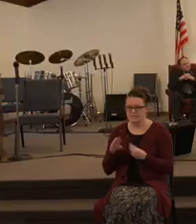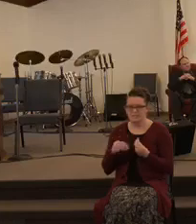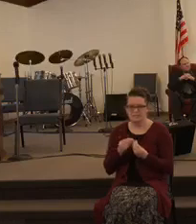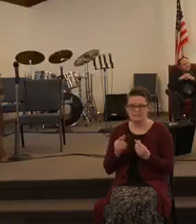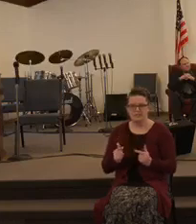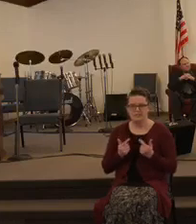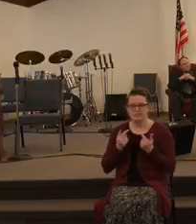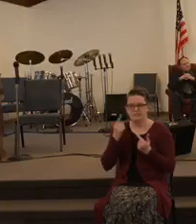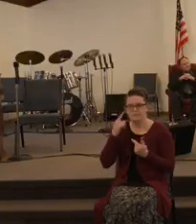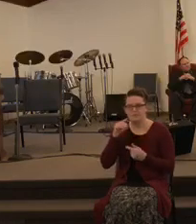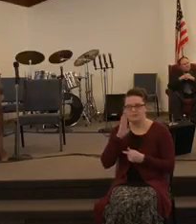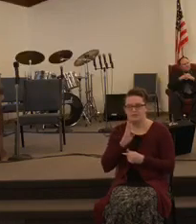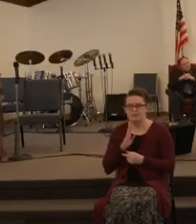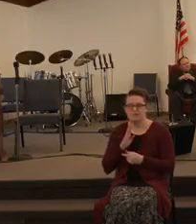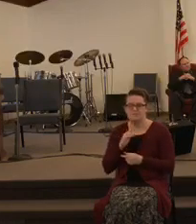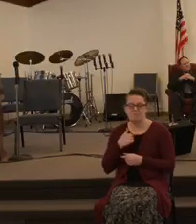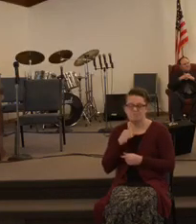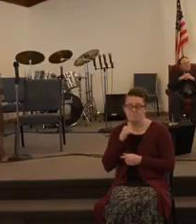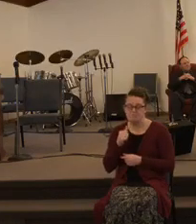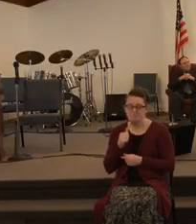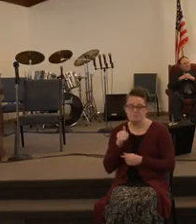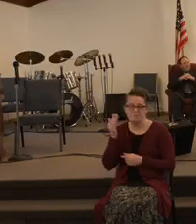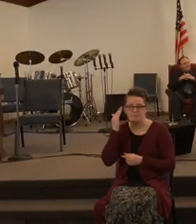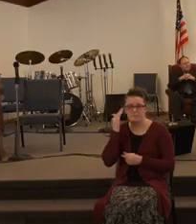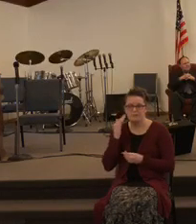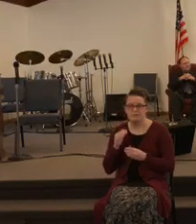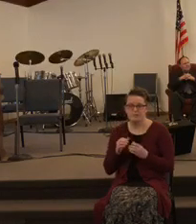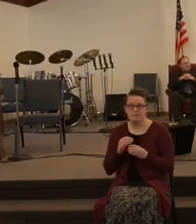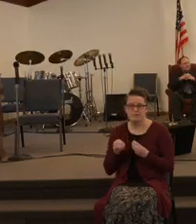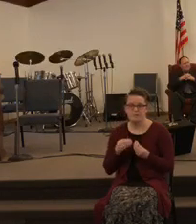for God that I had no idea about.